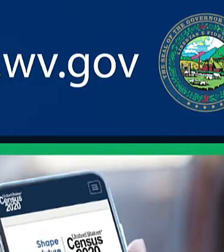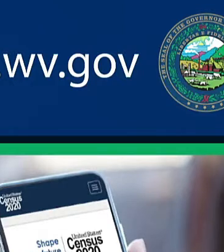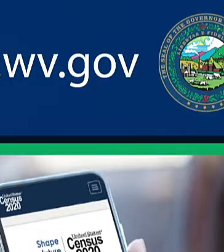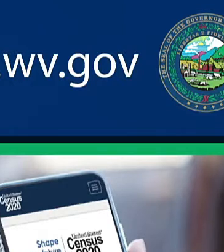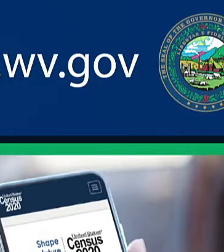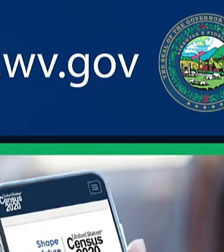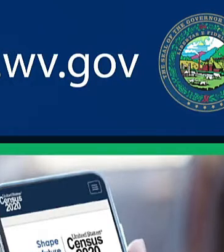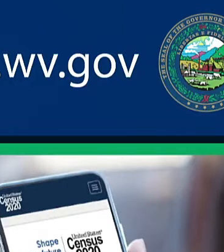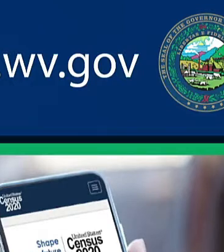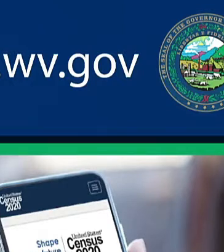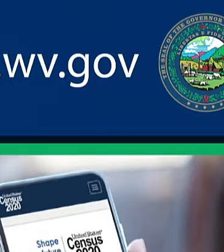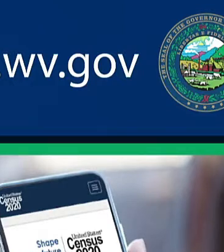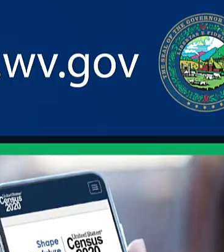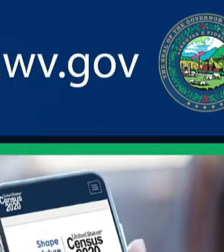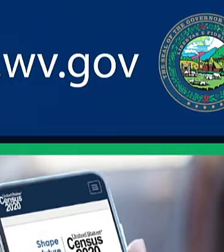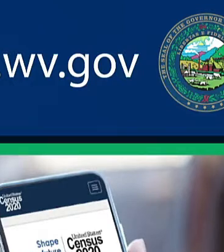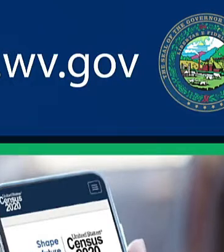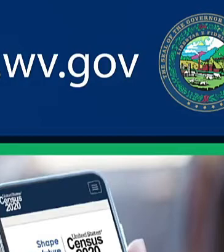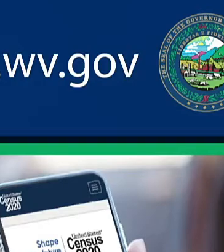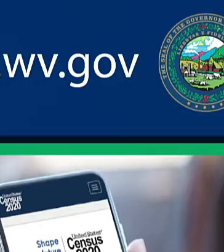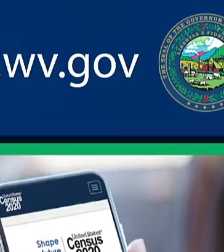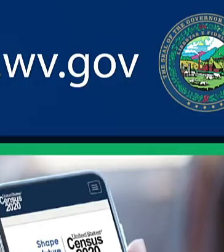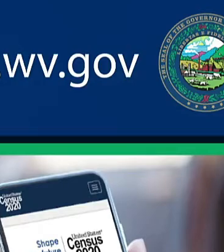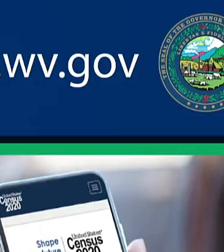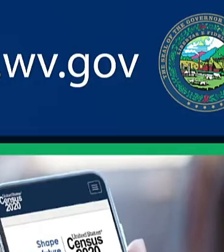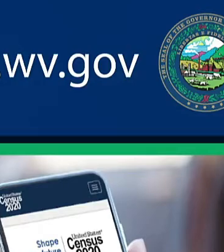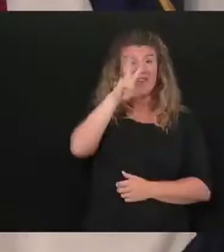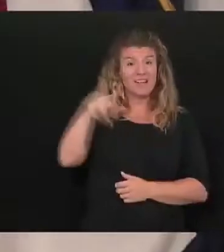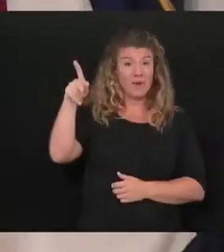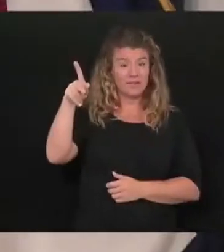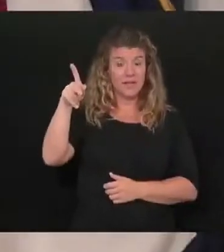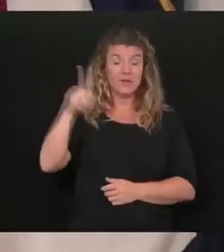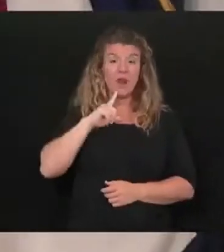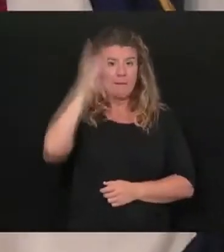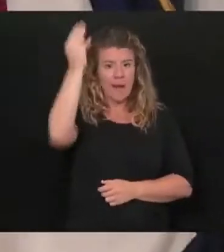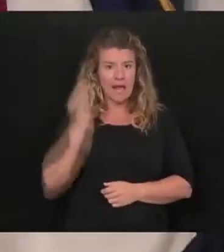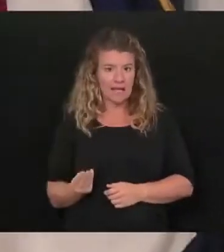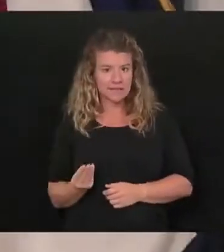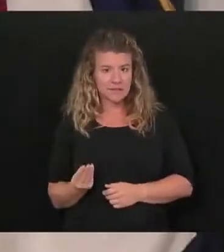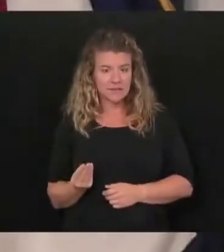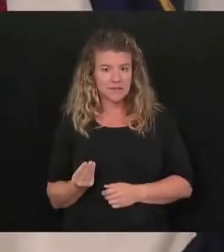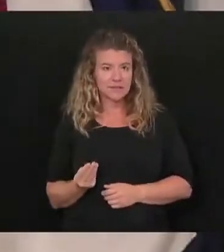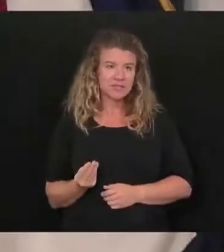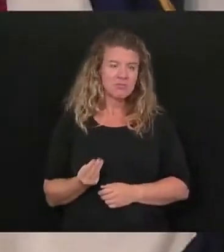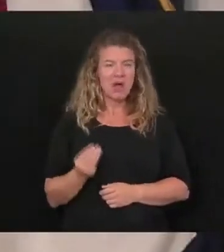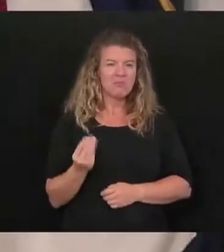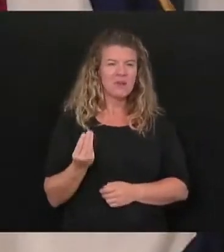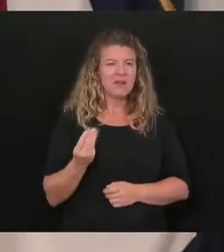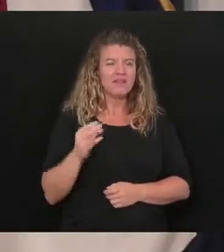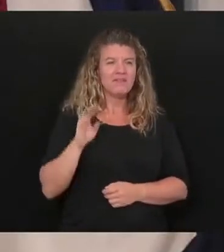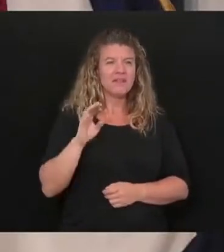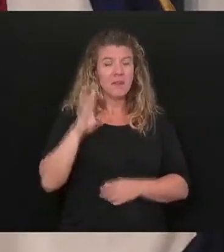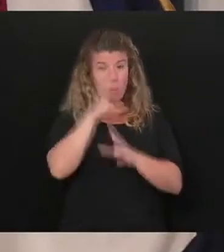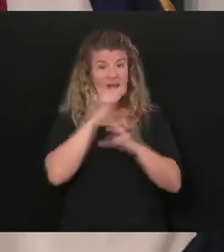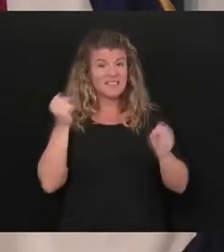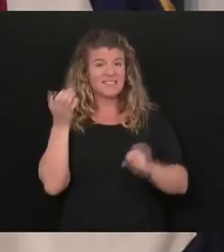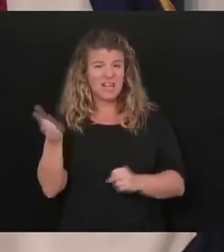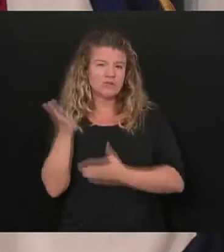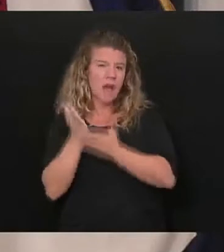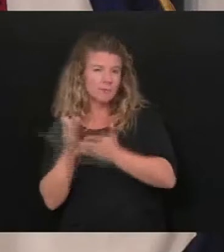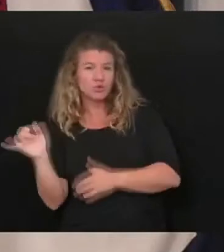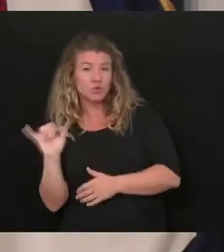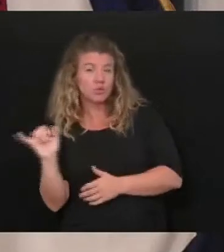got off a call just a second ago with the vice president. On every Monday, the vice president and about 50% of the time the president's on.